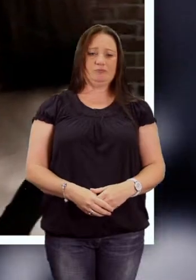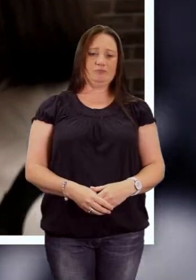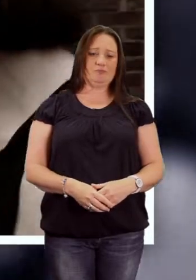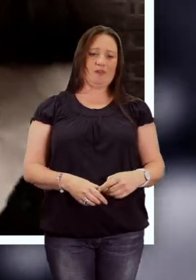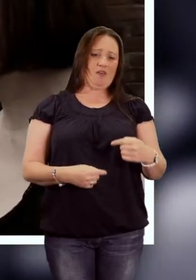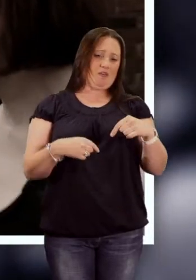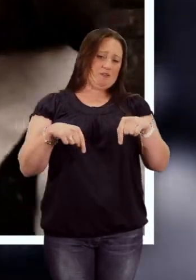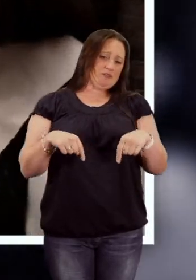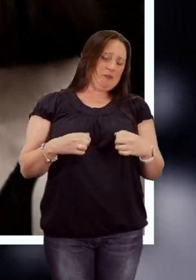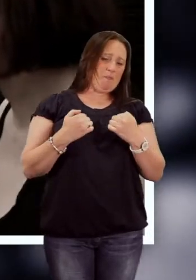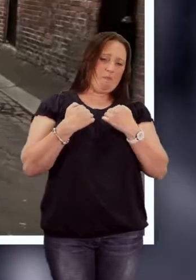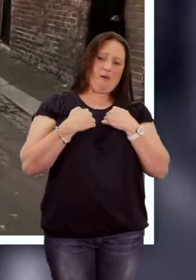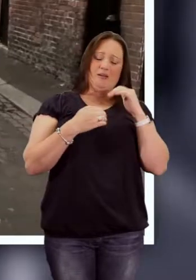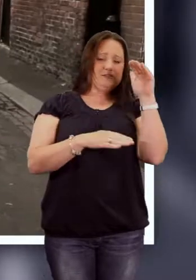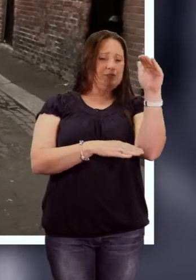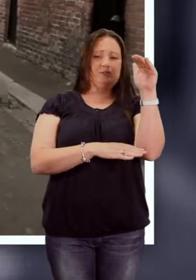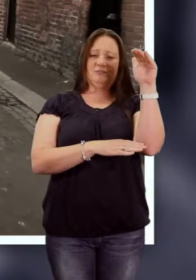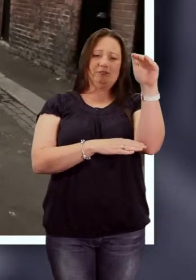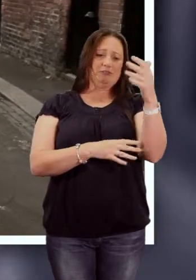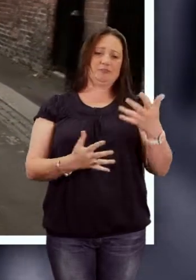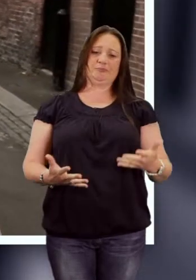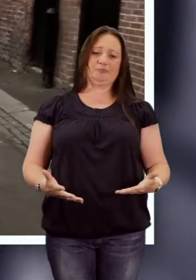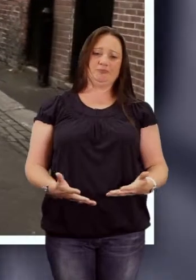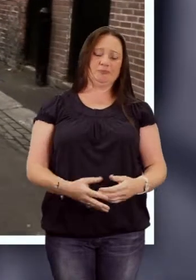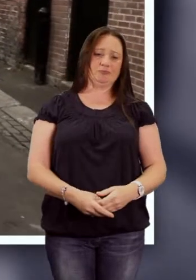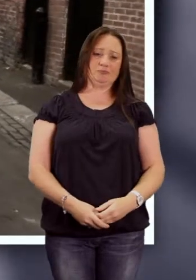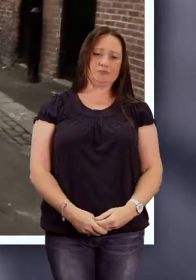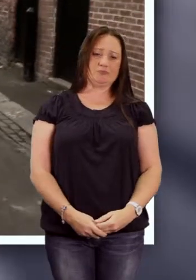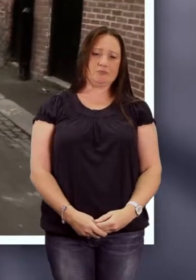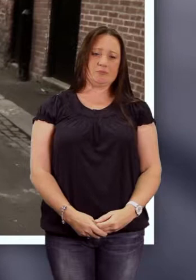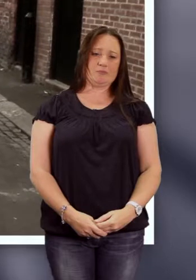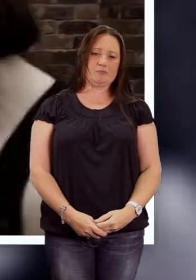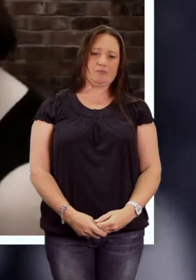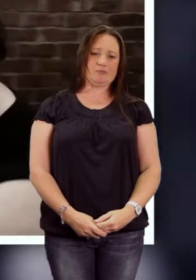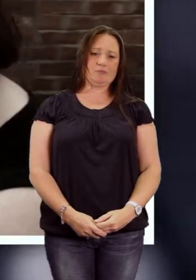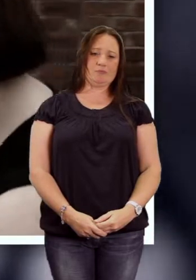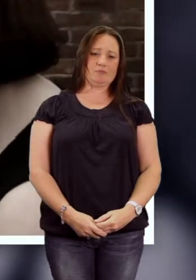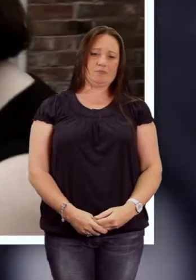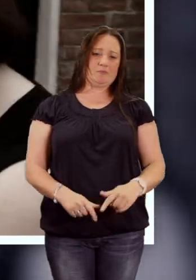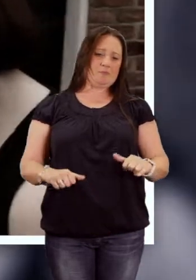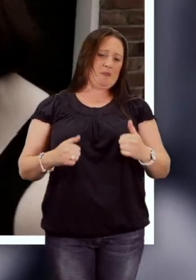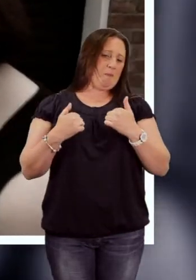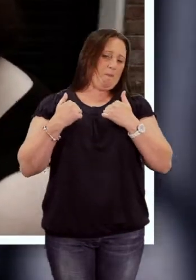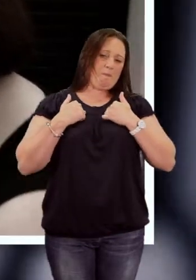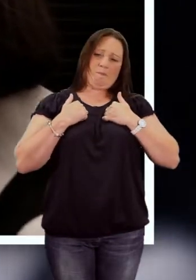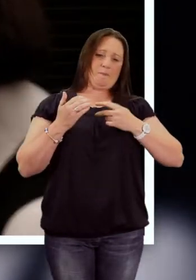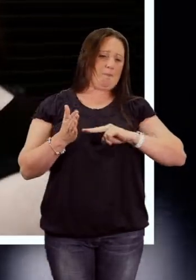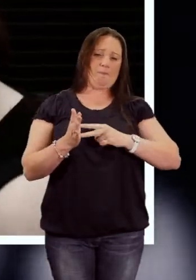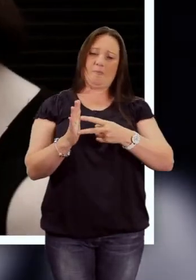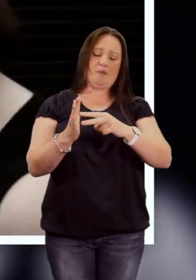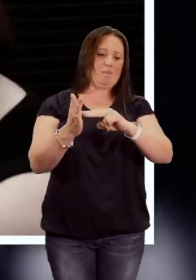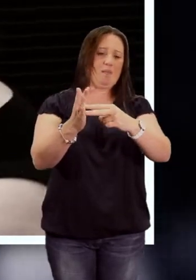This is not my destiny. This was